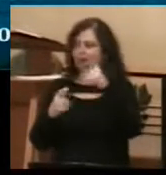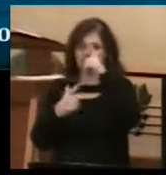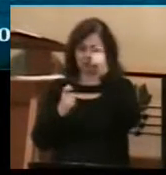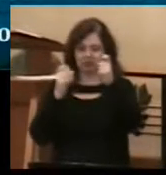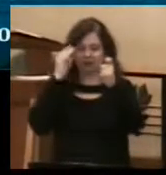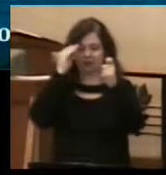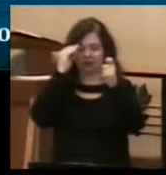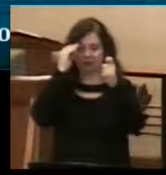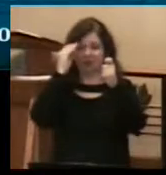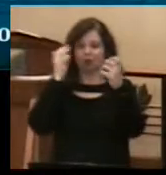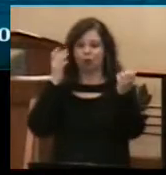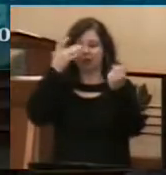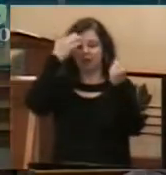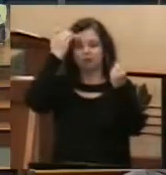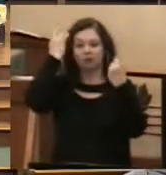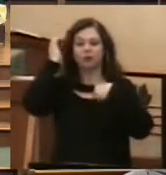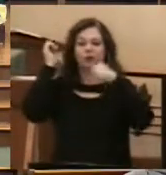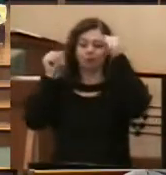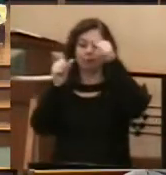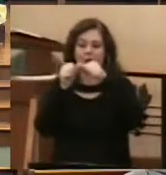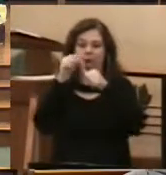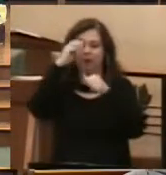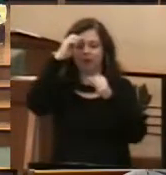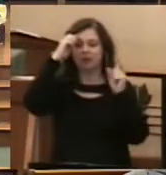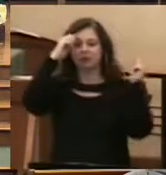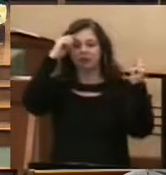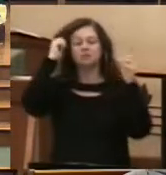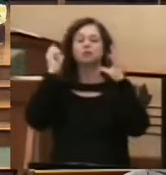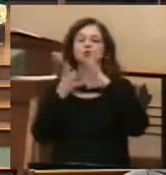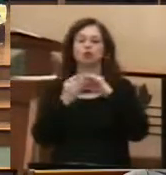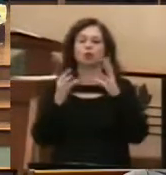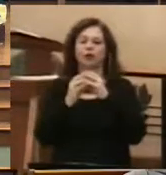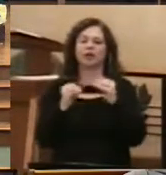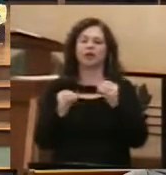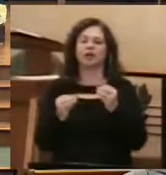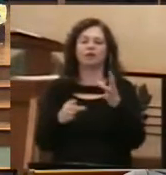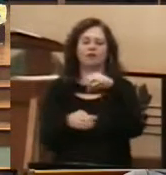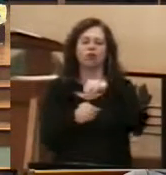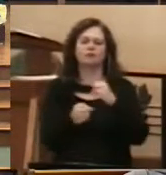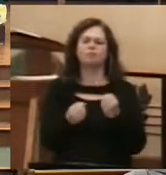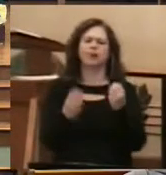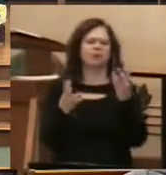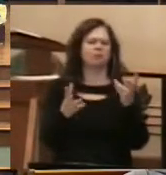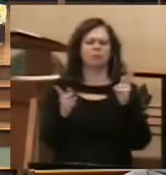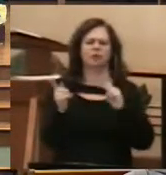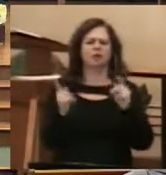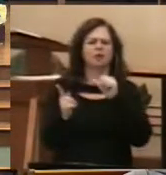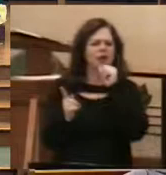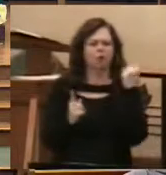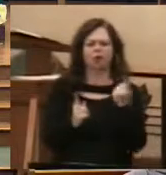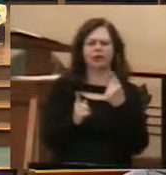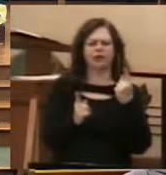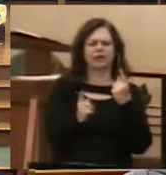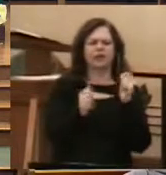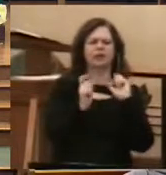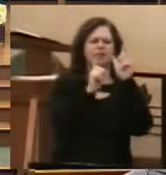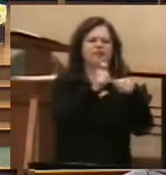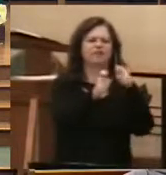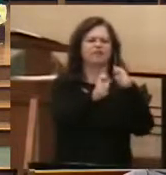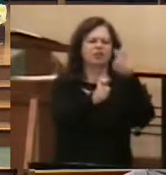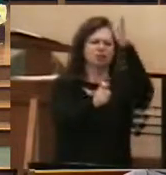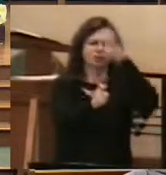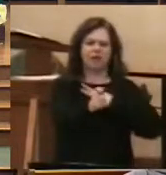but we must remember that this is a story that involves many. Not only the fishermen that gather around to